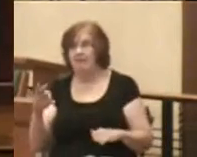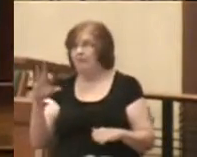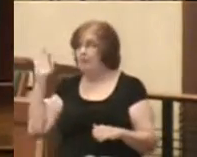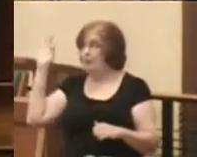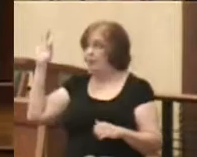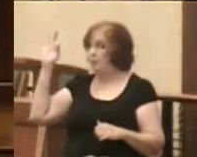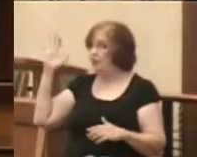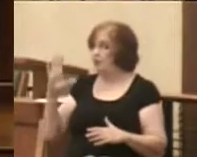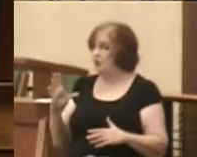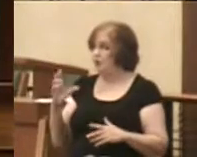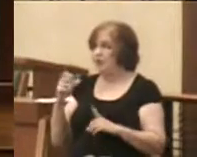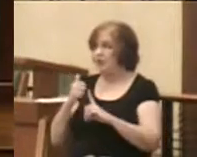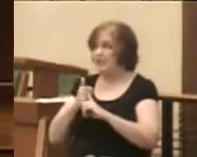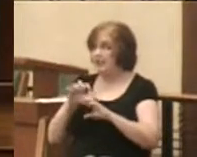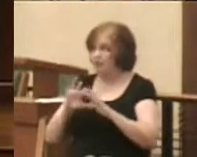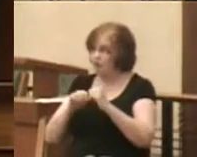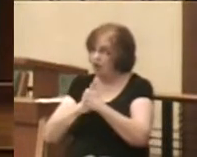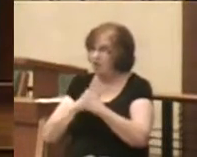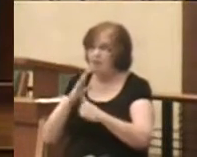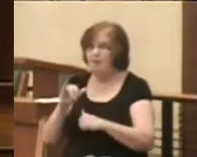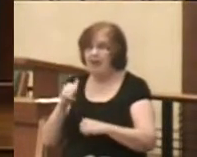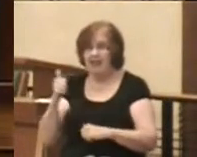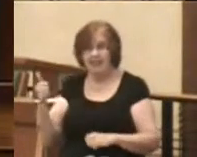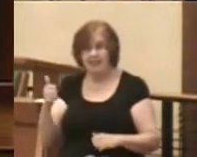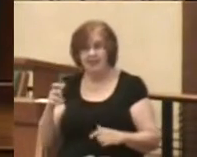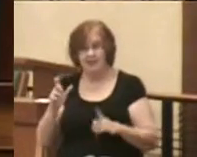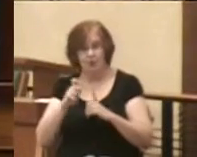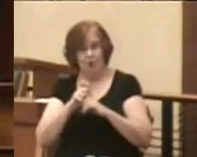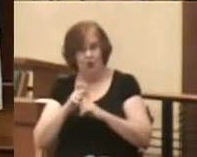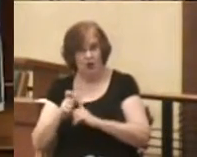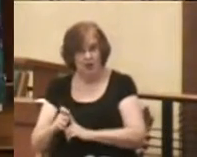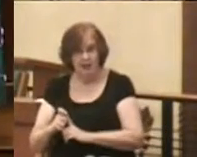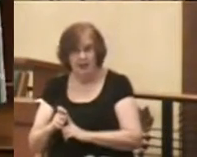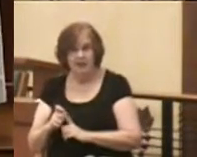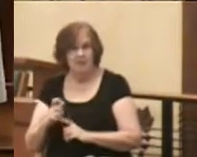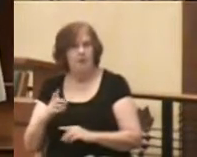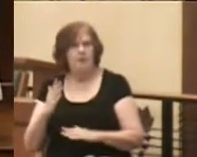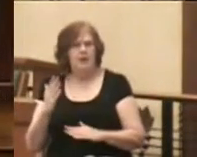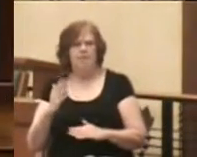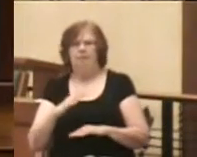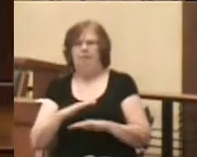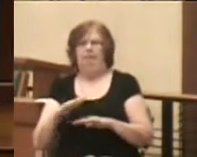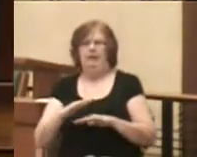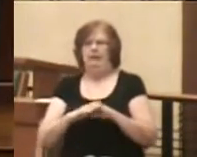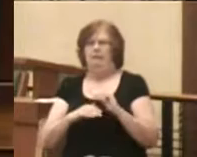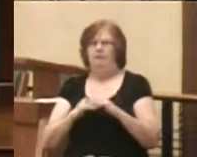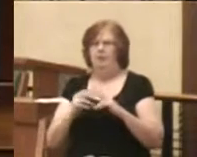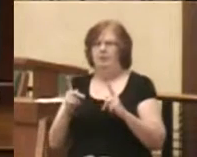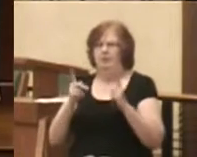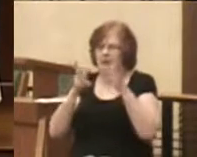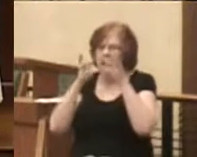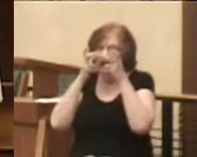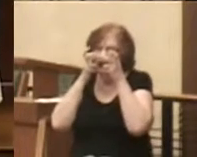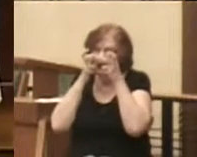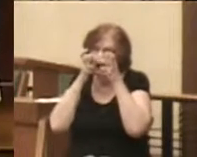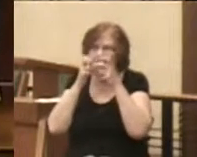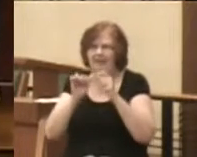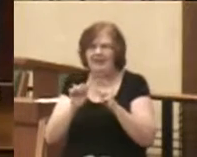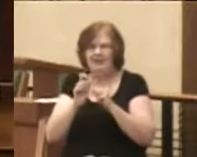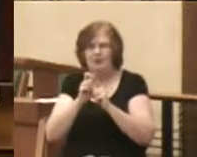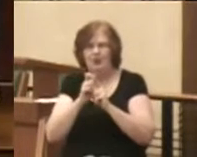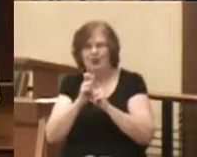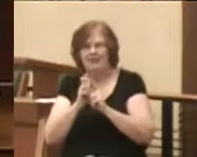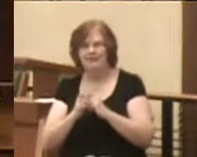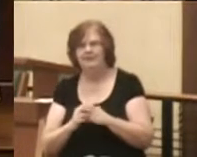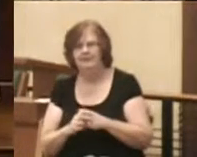personally challenged by these words. And it may be uncomfortable for the hearers as you hear these words.